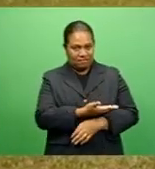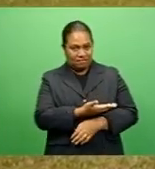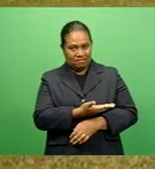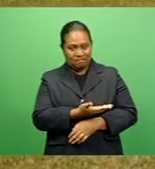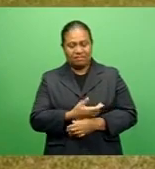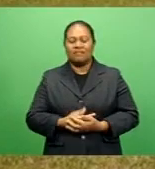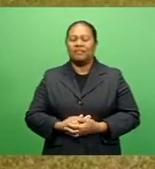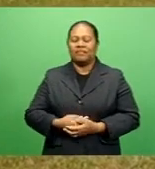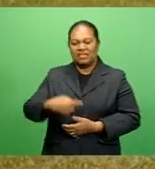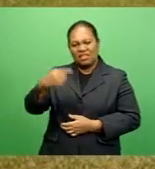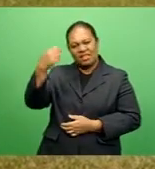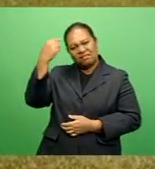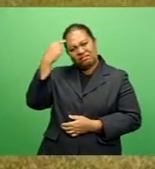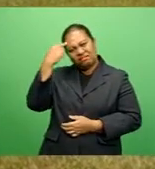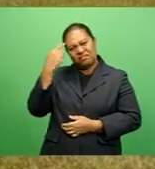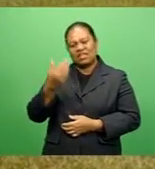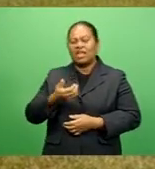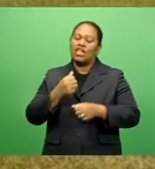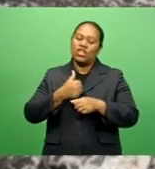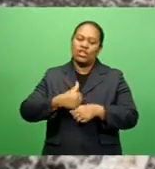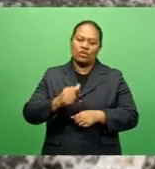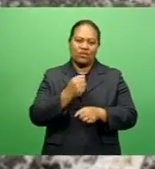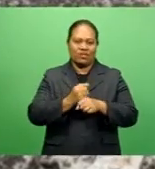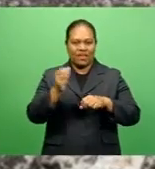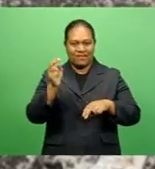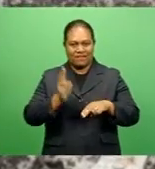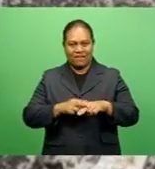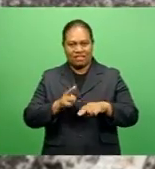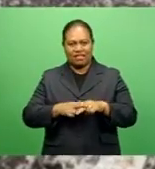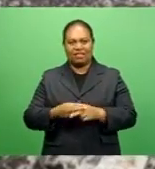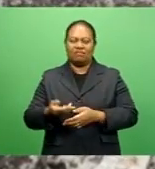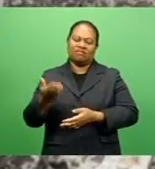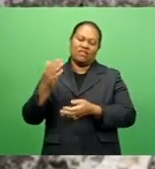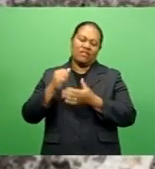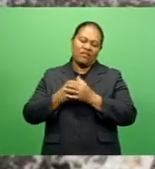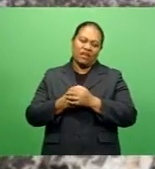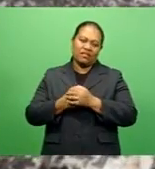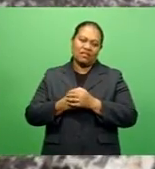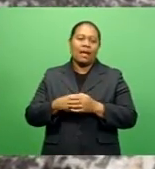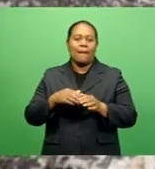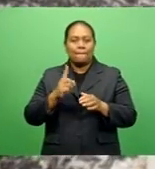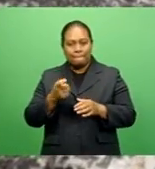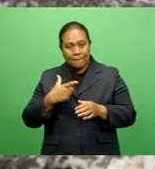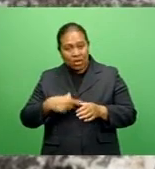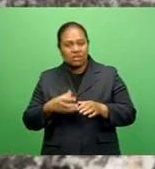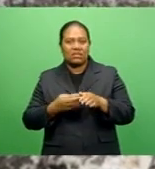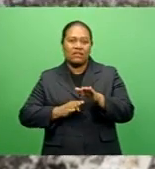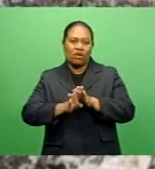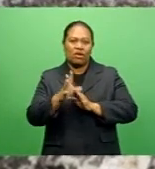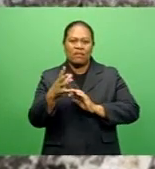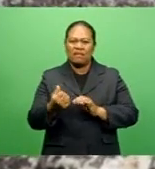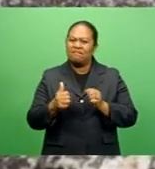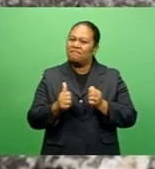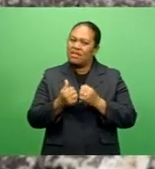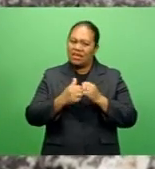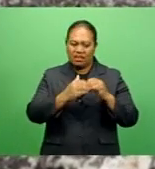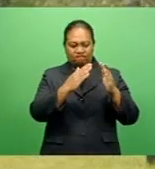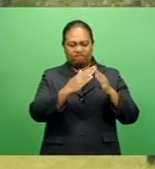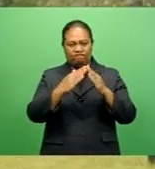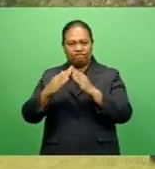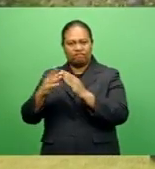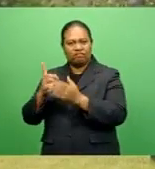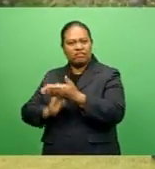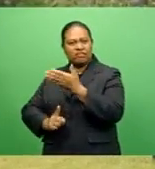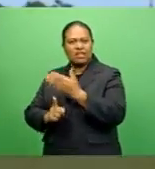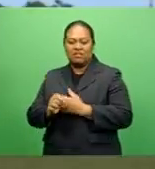I think this pitch was last used by my grandfather and his friends. Due to the development in the village, many houses have been built and we ran